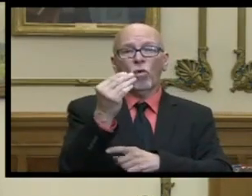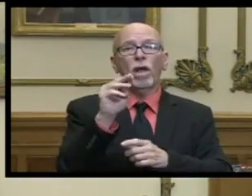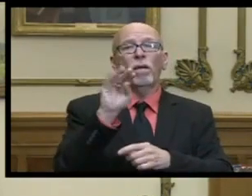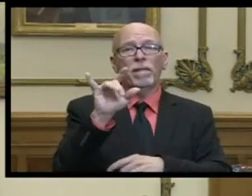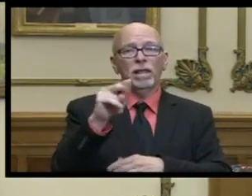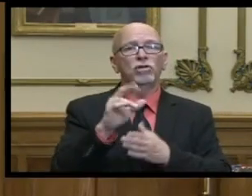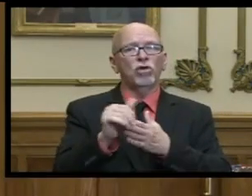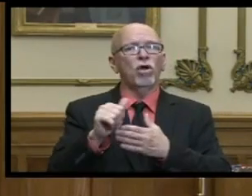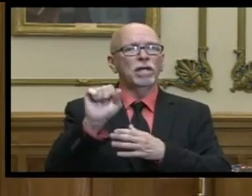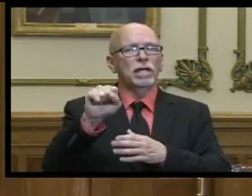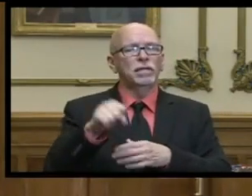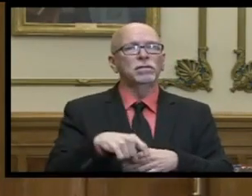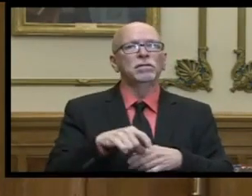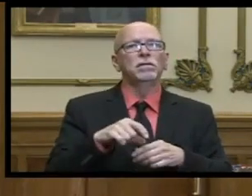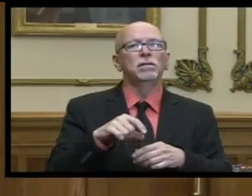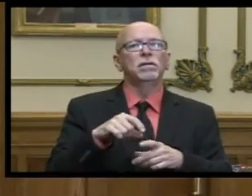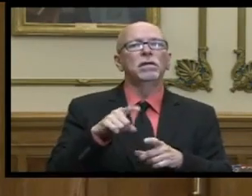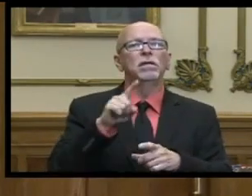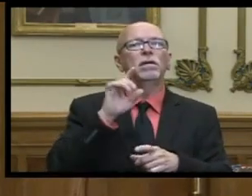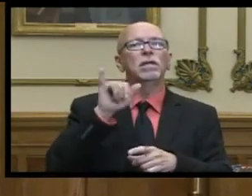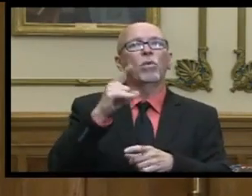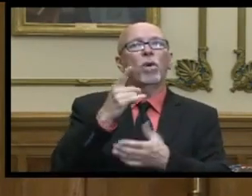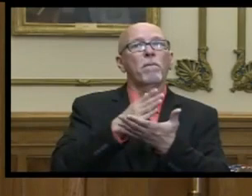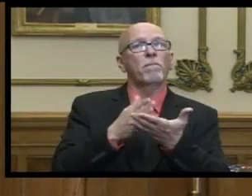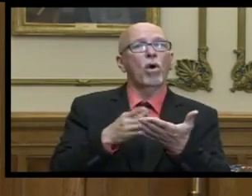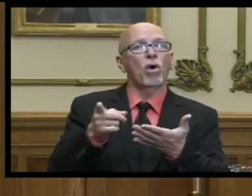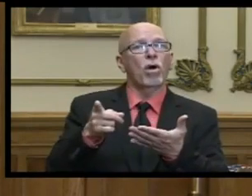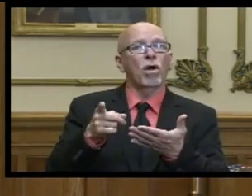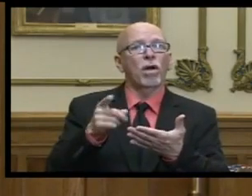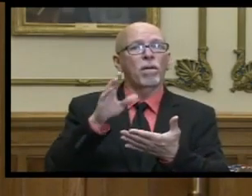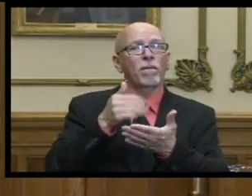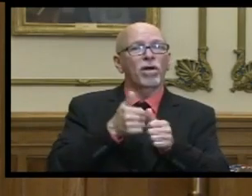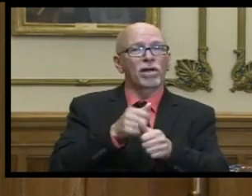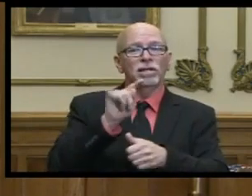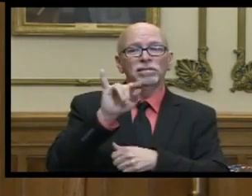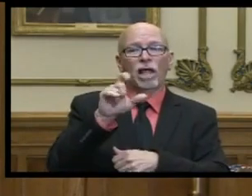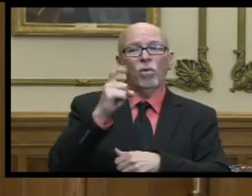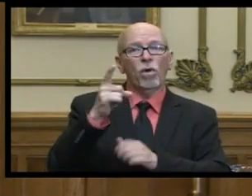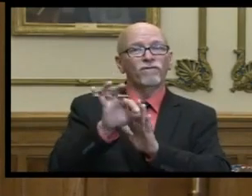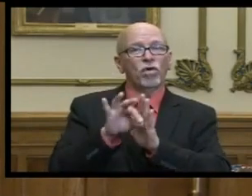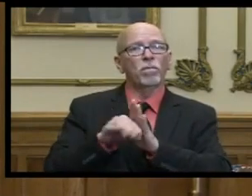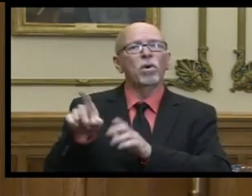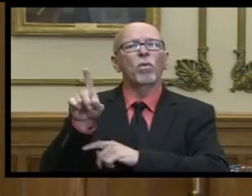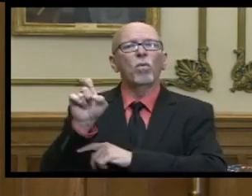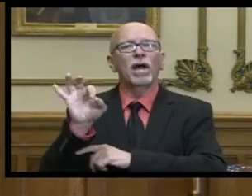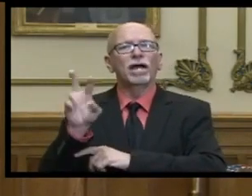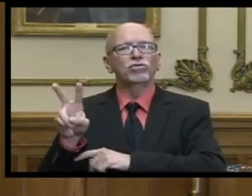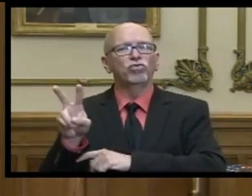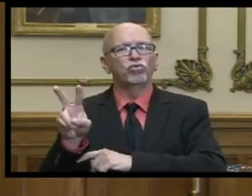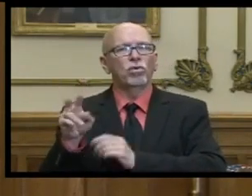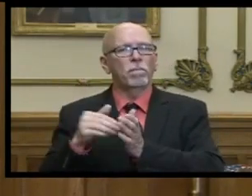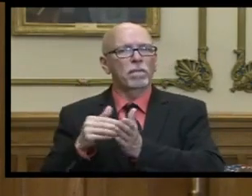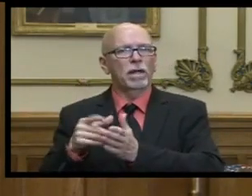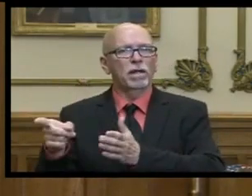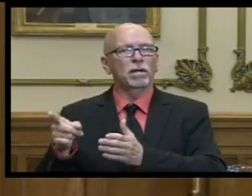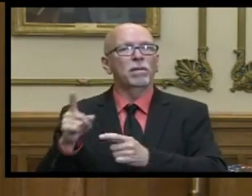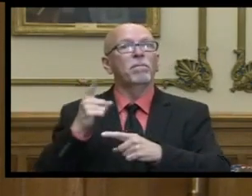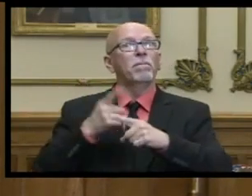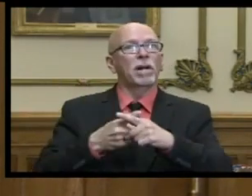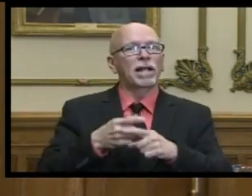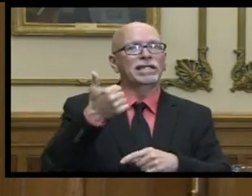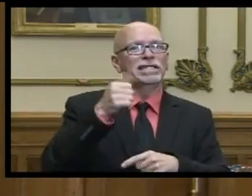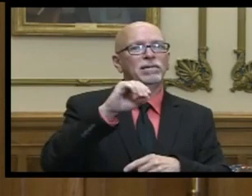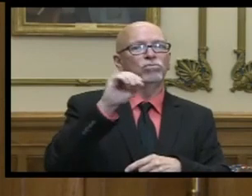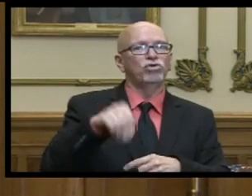million the one the component that goes out by the title one formula is 192 there's an additional 10